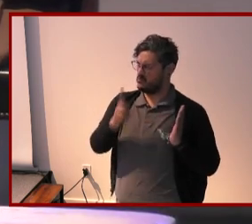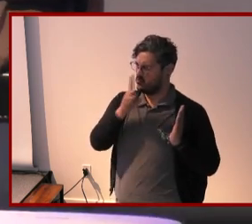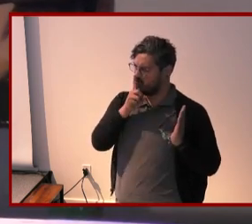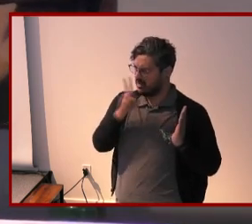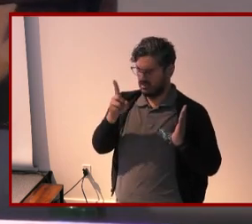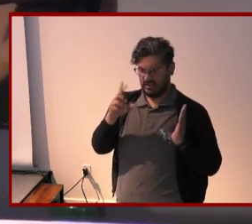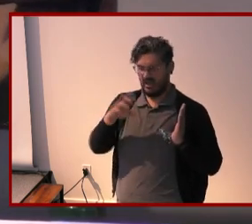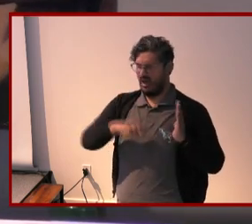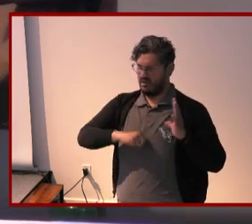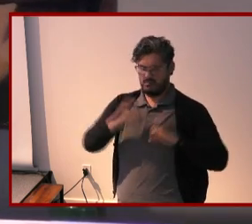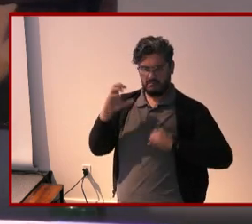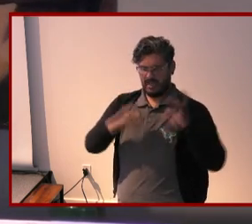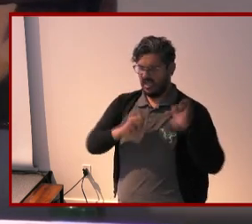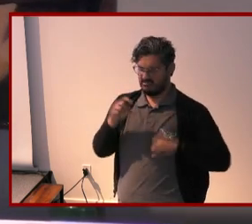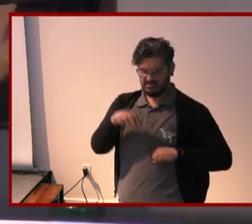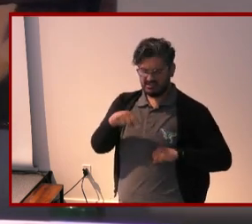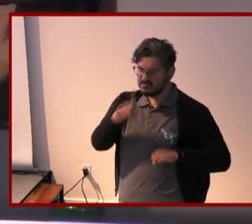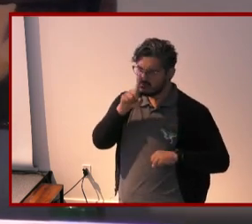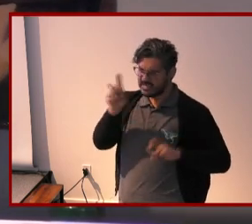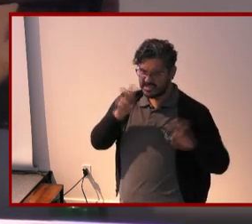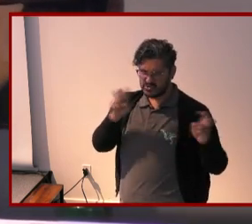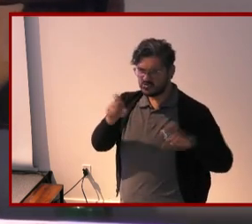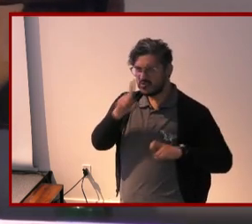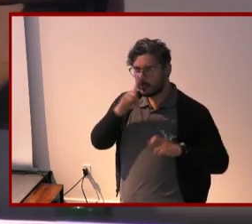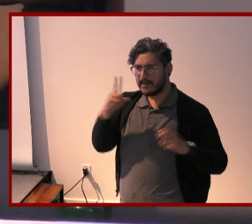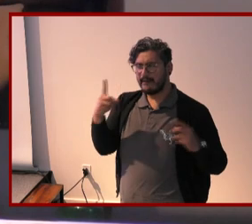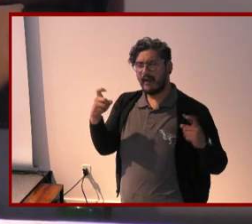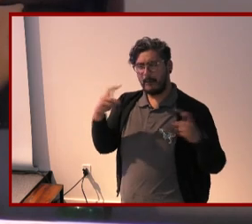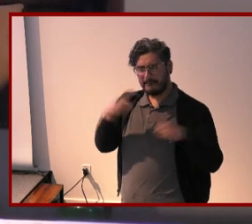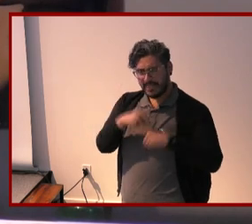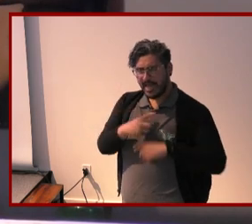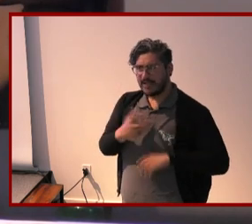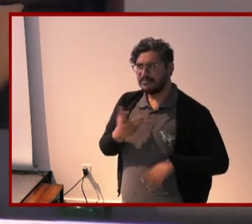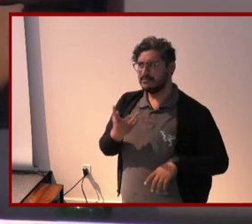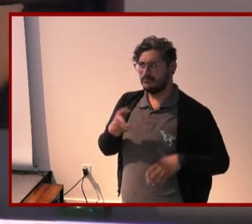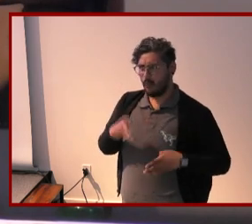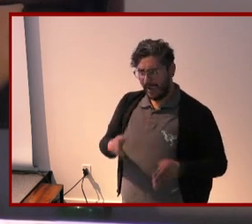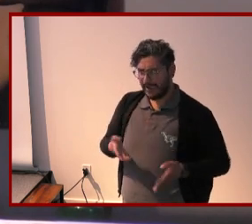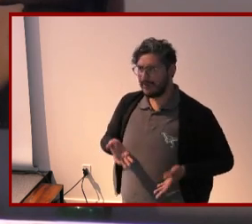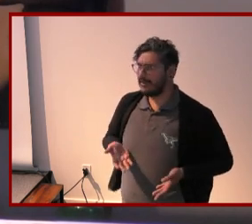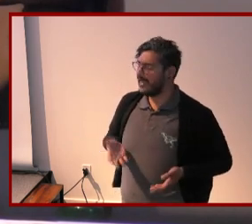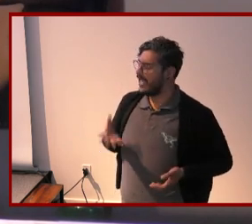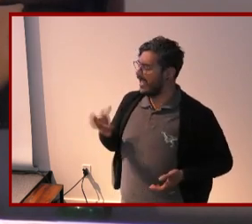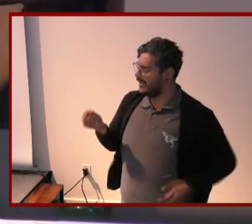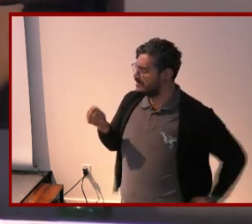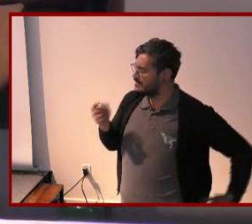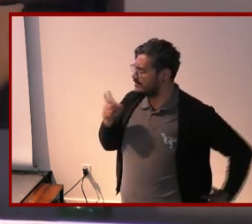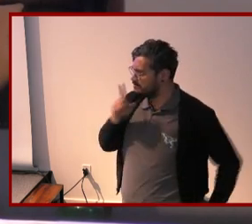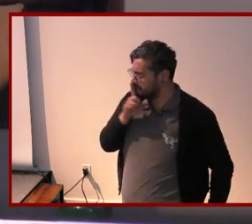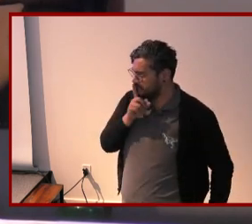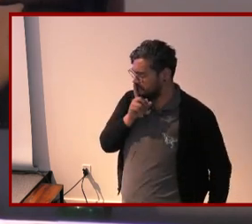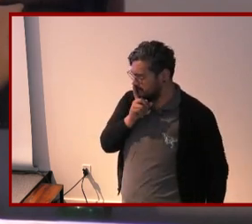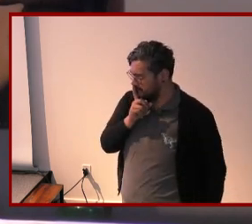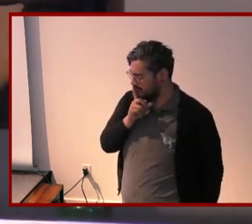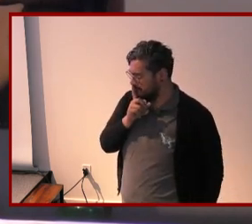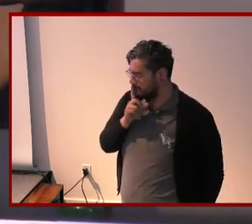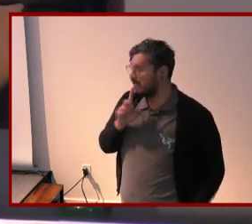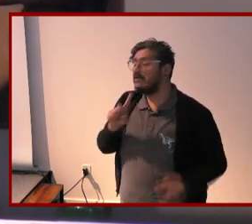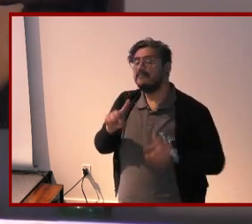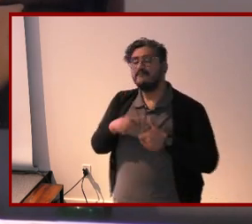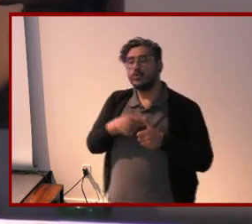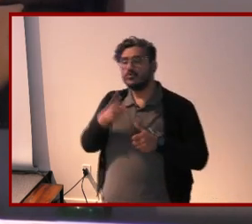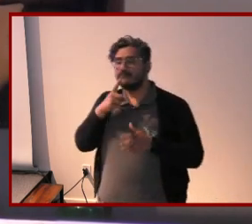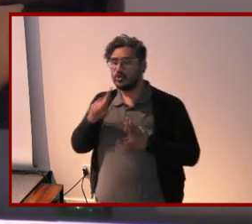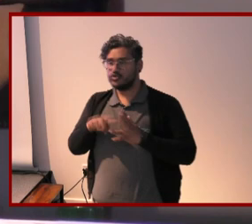these issues in such a complex and poignant way and just first to start us